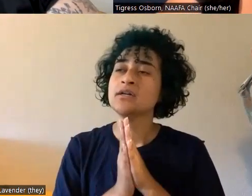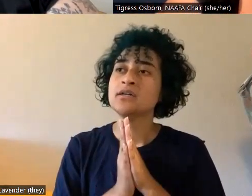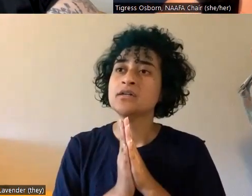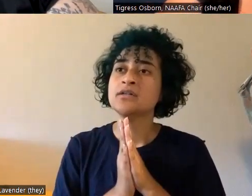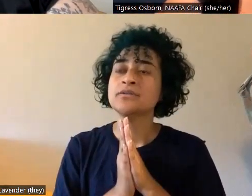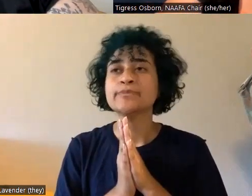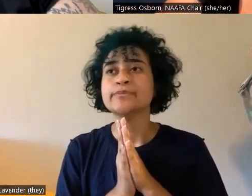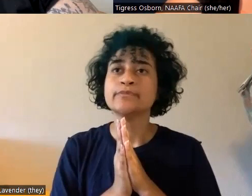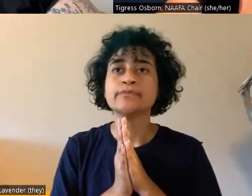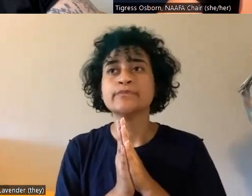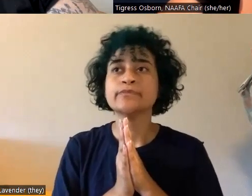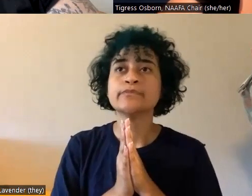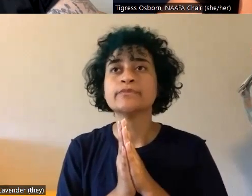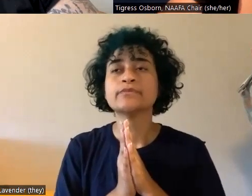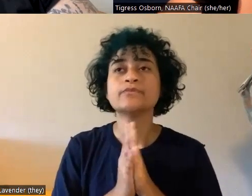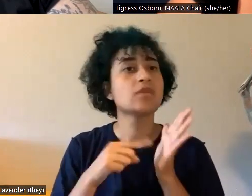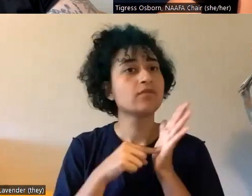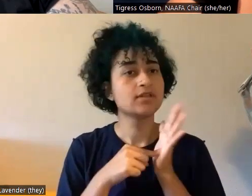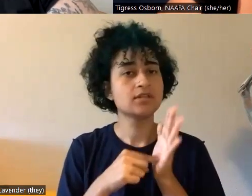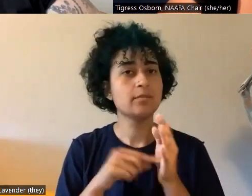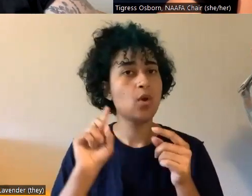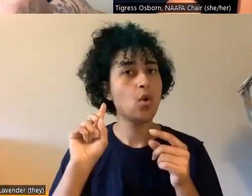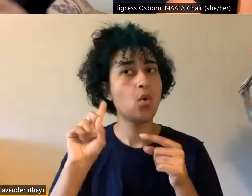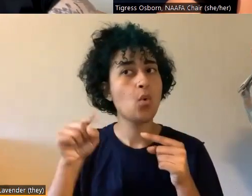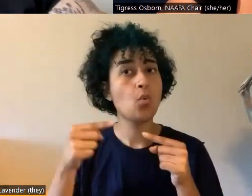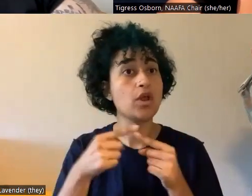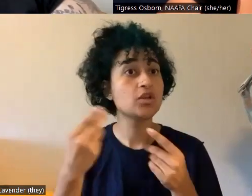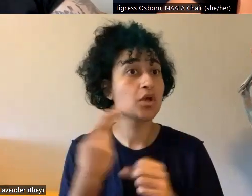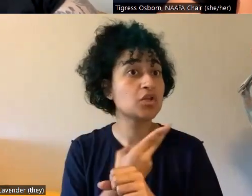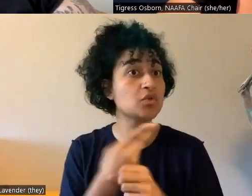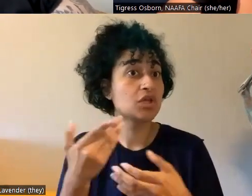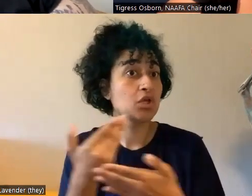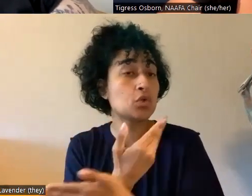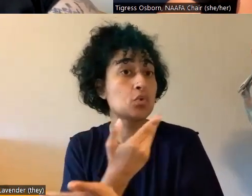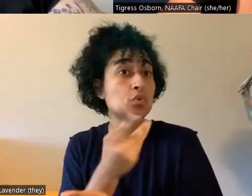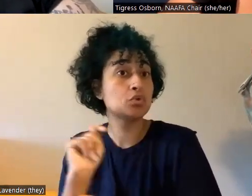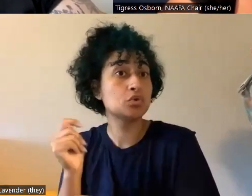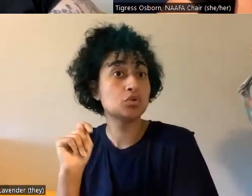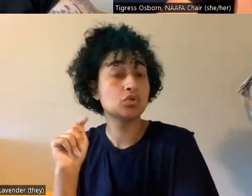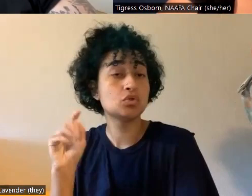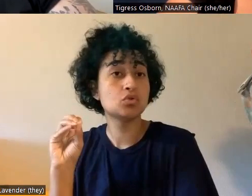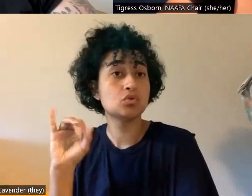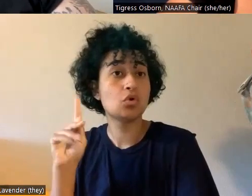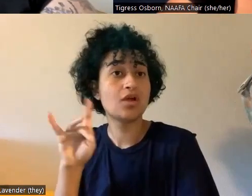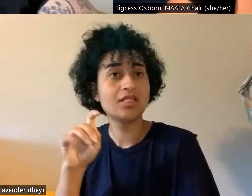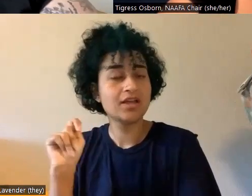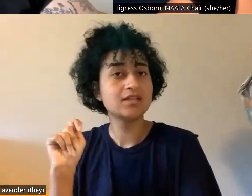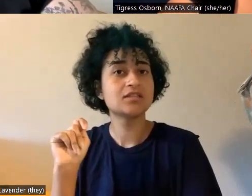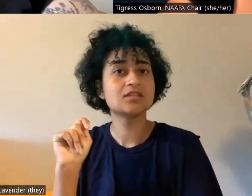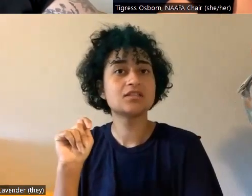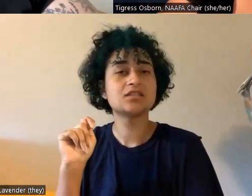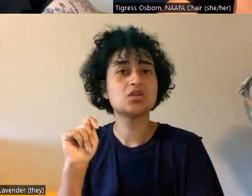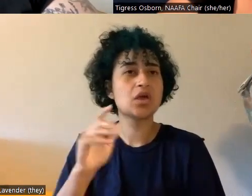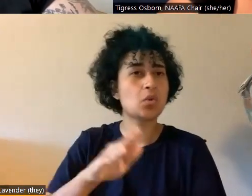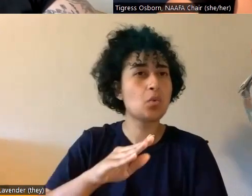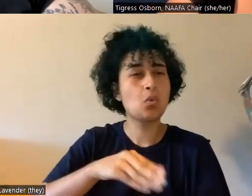when you are using new toilets, like how, like getting wiping, how